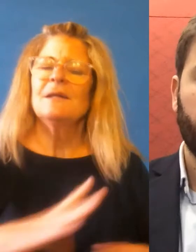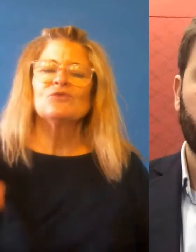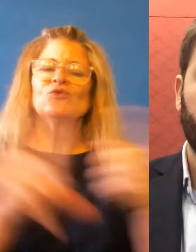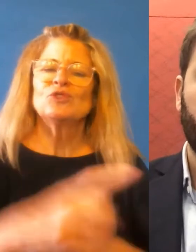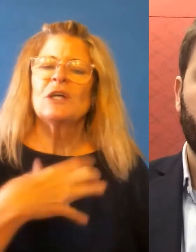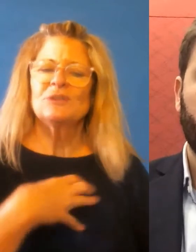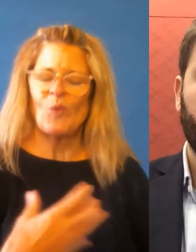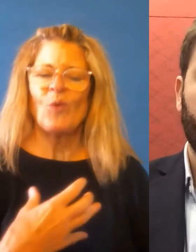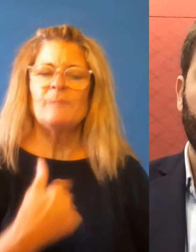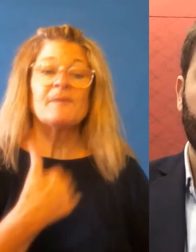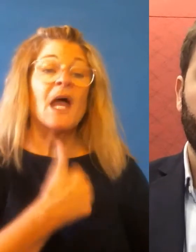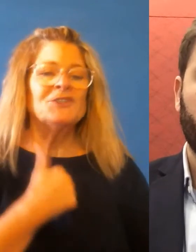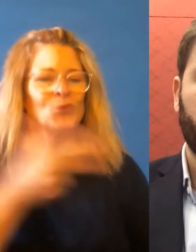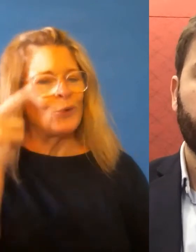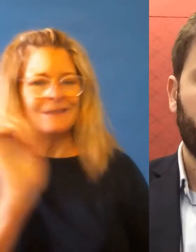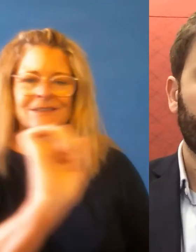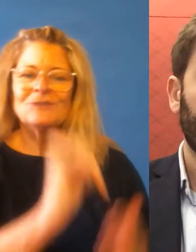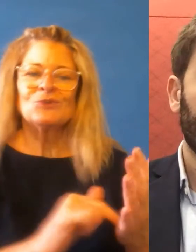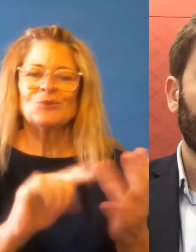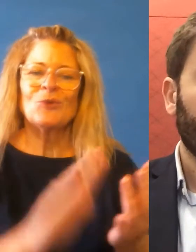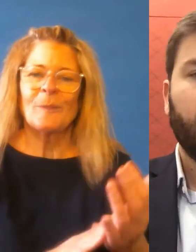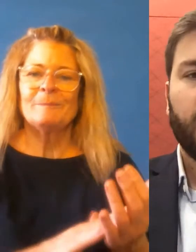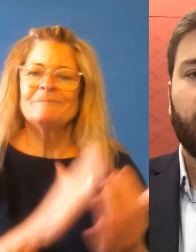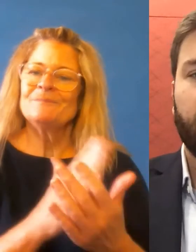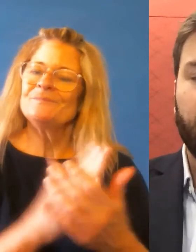uh, Tom in that last clip. Thank you.